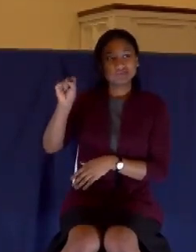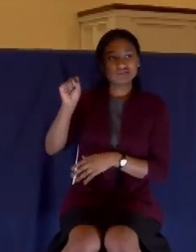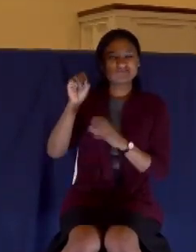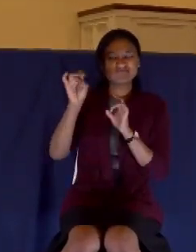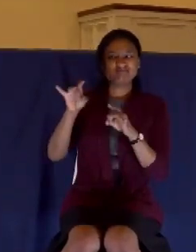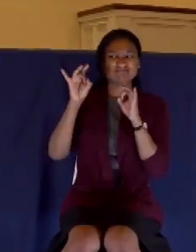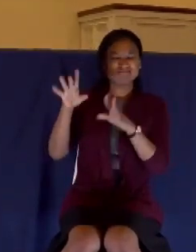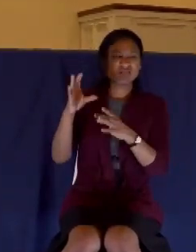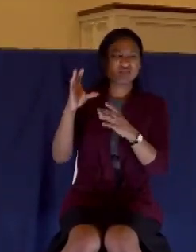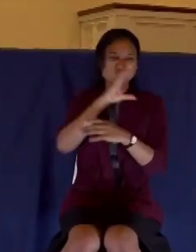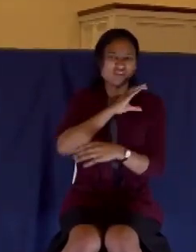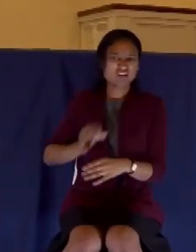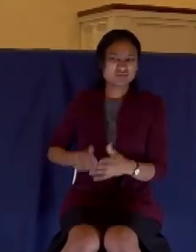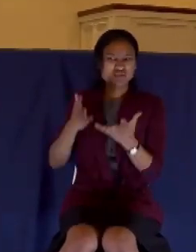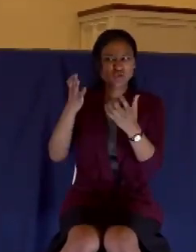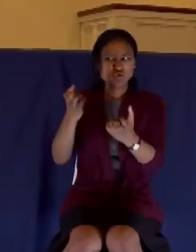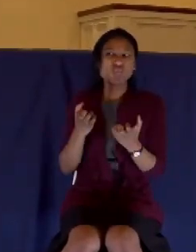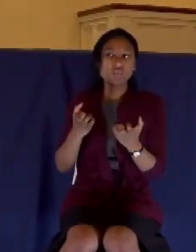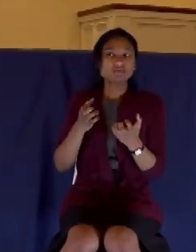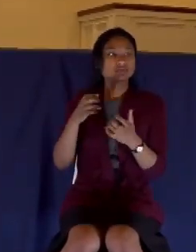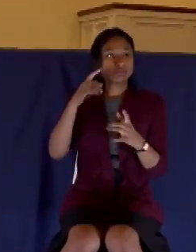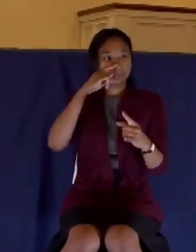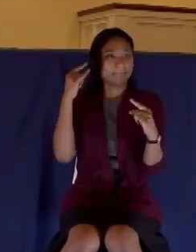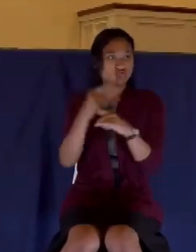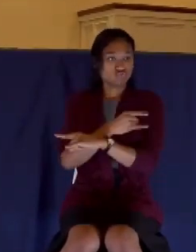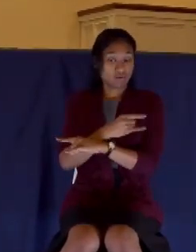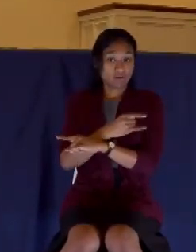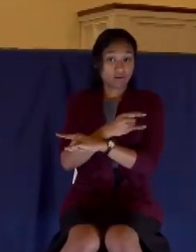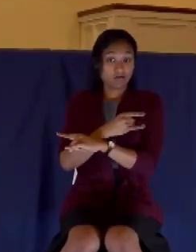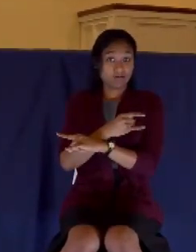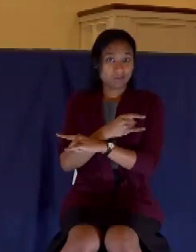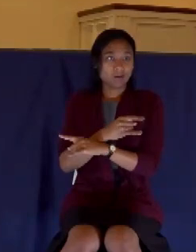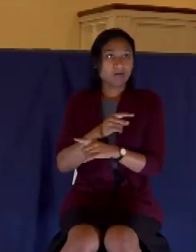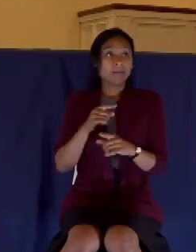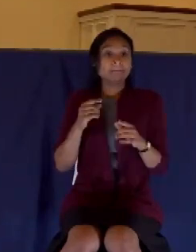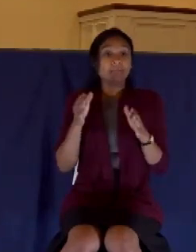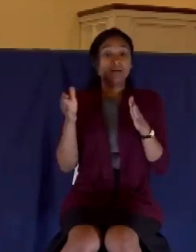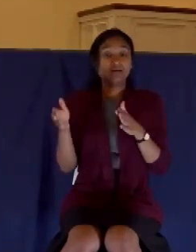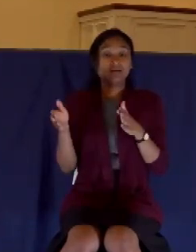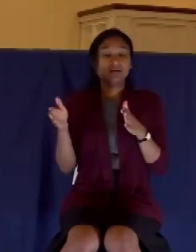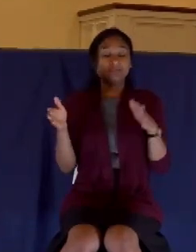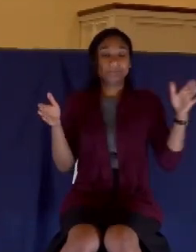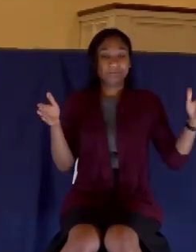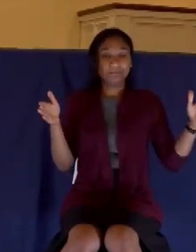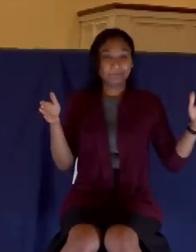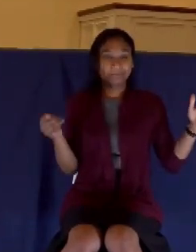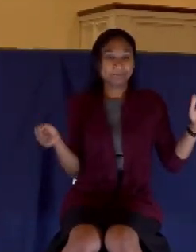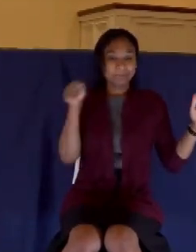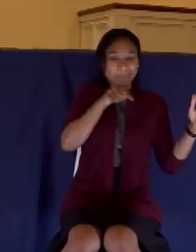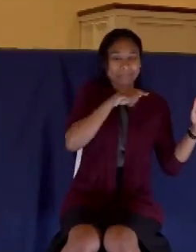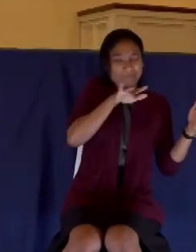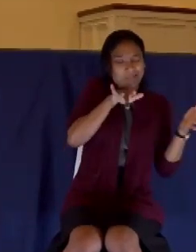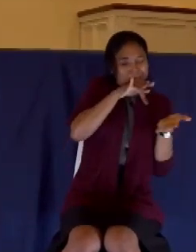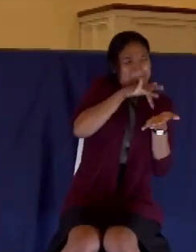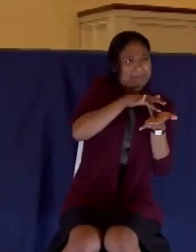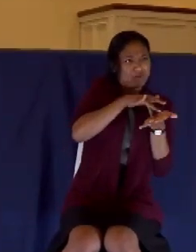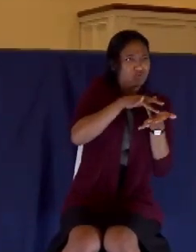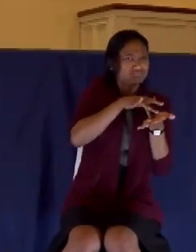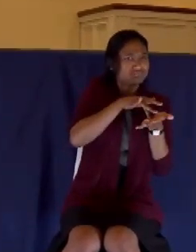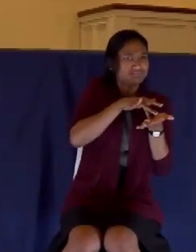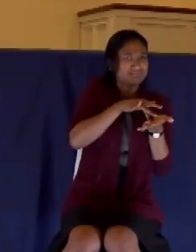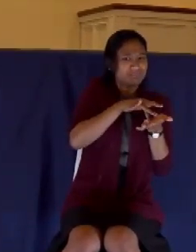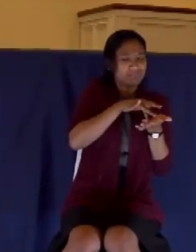him. But right in the middle, sandwiched in between that, is the story of this woman's love and devotion. It stands in stark contrast